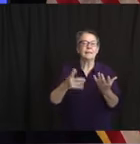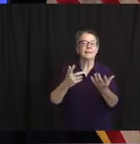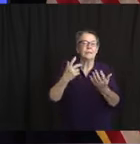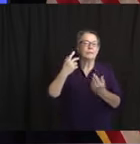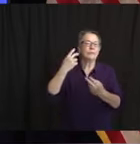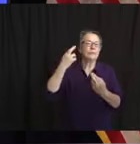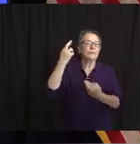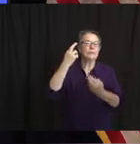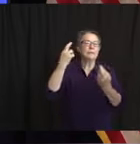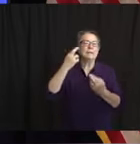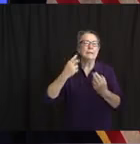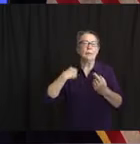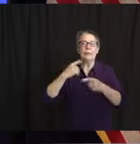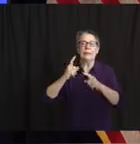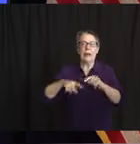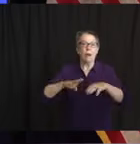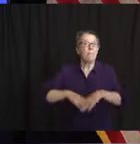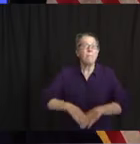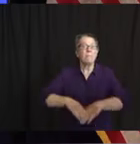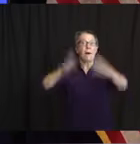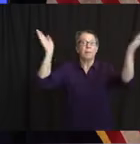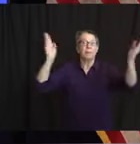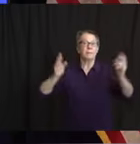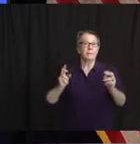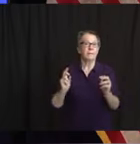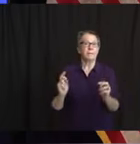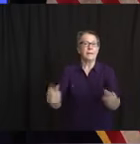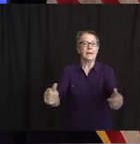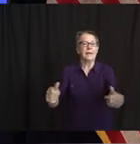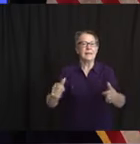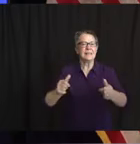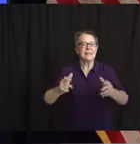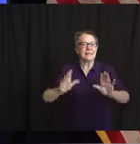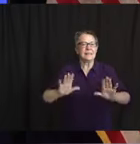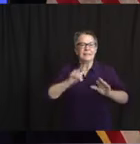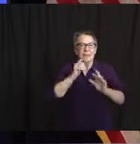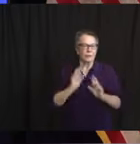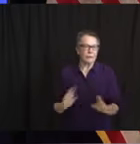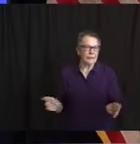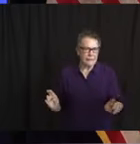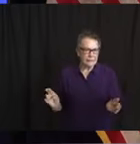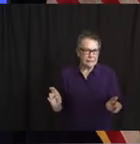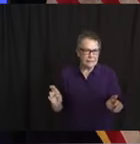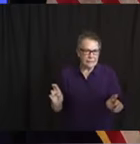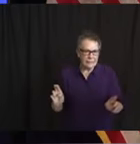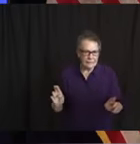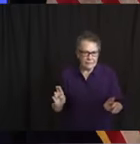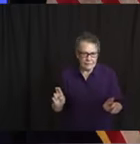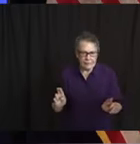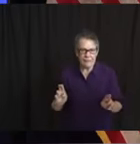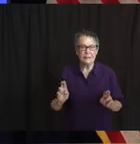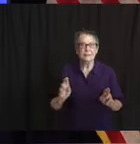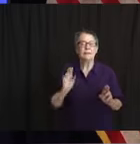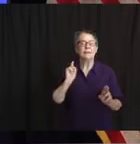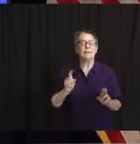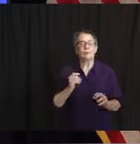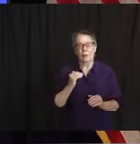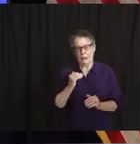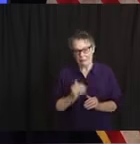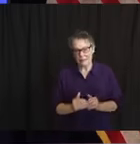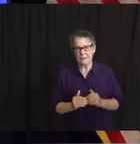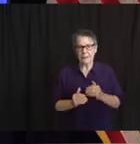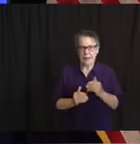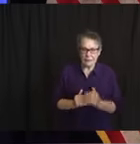addition to the fact we don't think we're ready, is that we want to be able to take incremental or baby steps that we can more easily